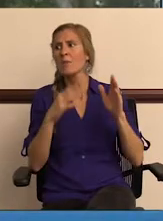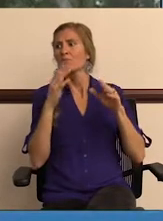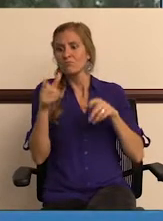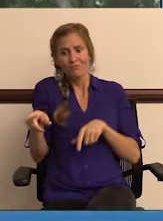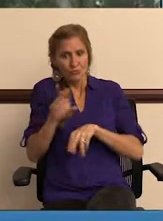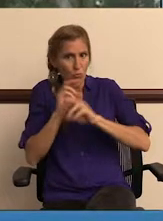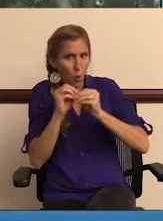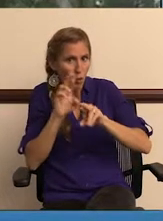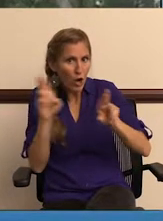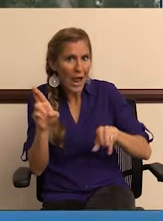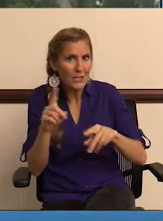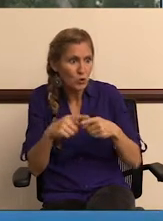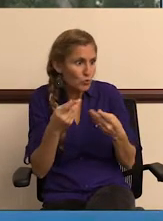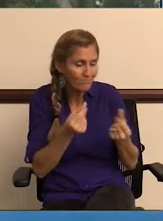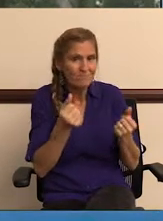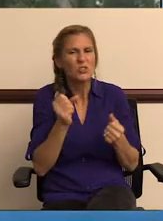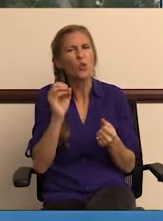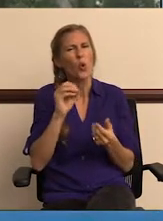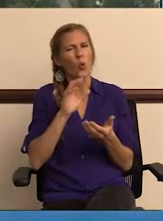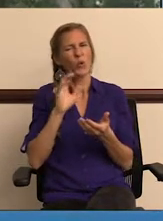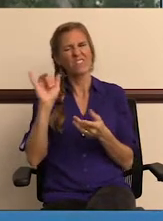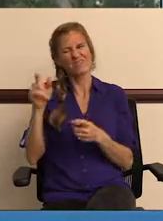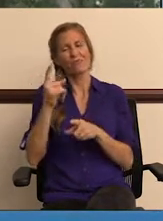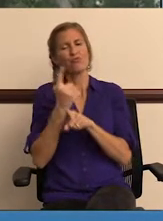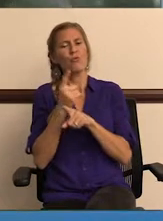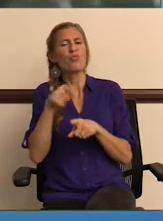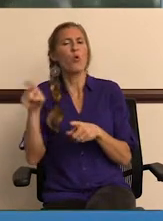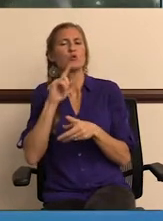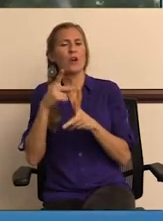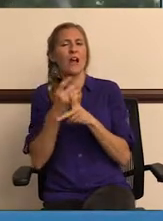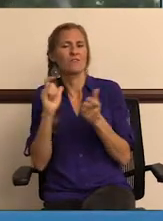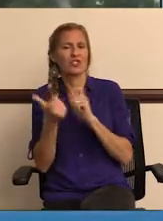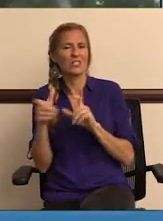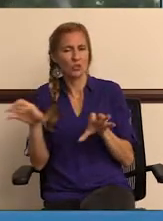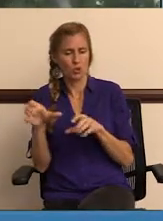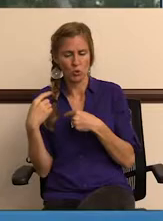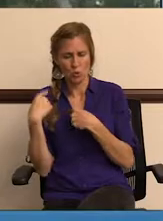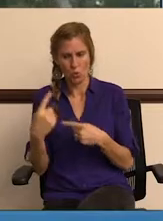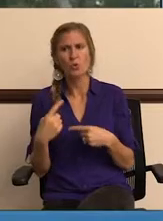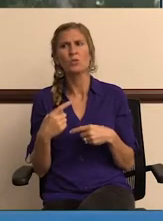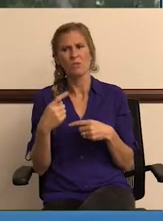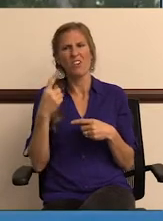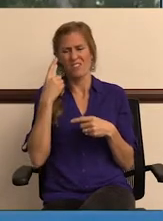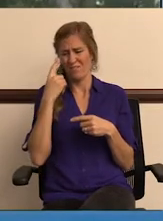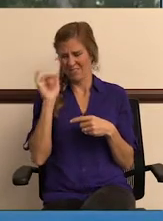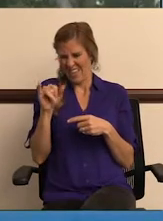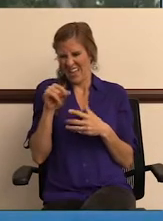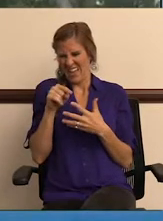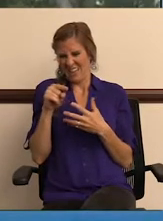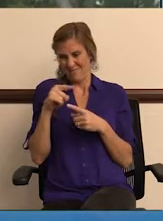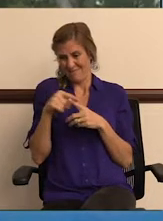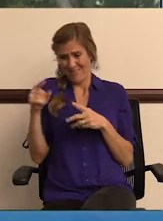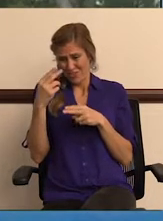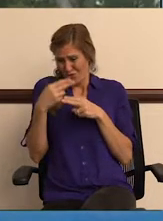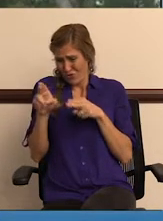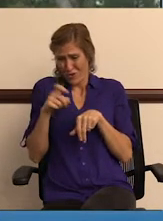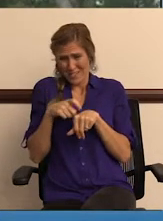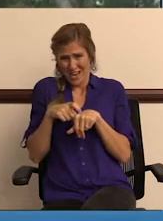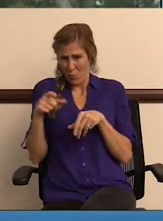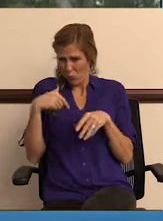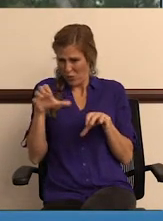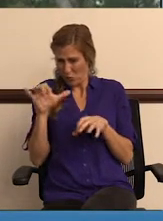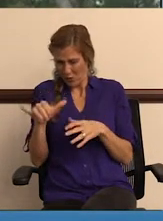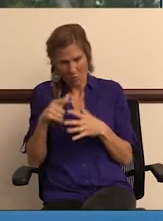and pay for overtime. So it's exciting that you're, I know you've only been doing the field service lightning process just for a few short months,